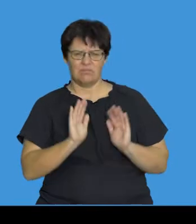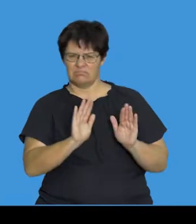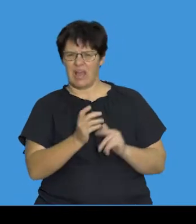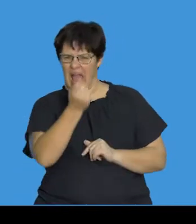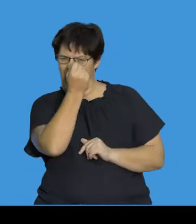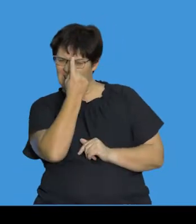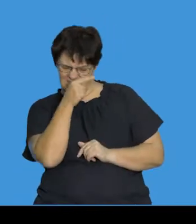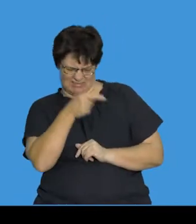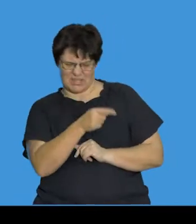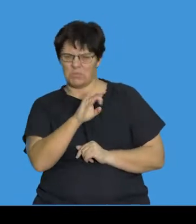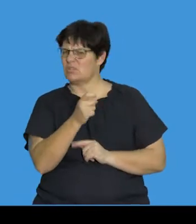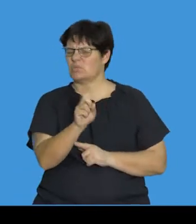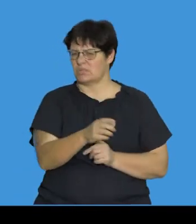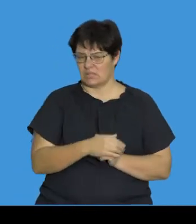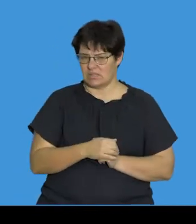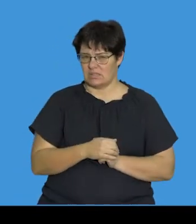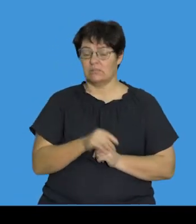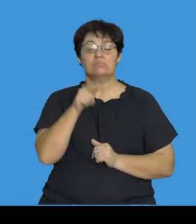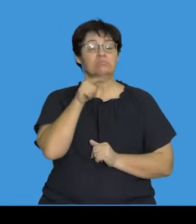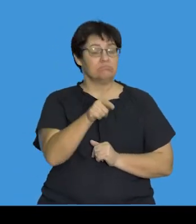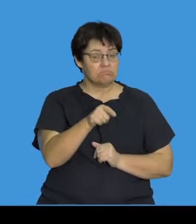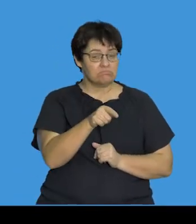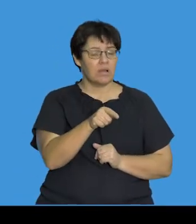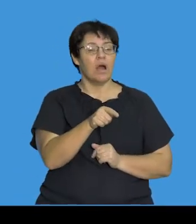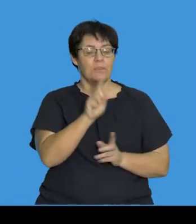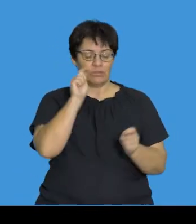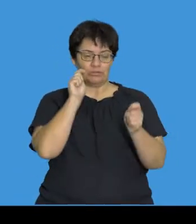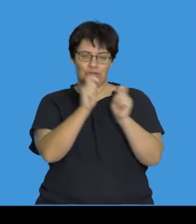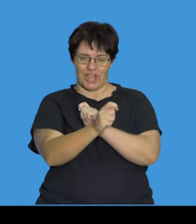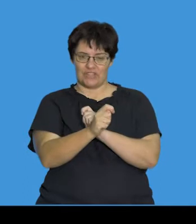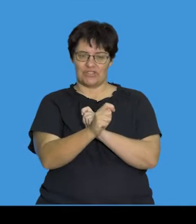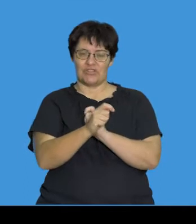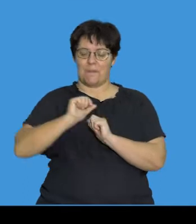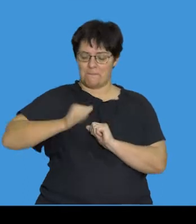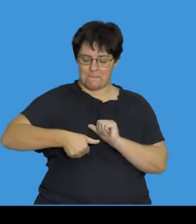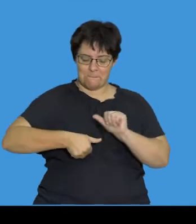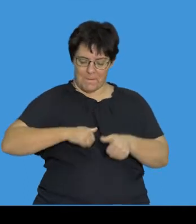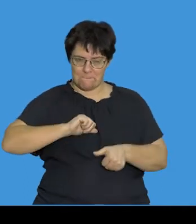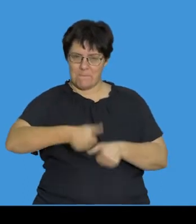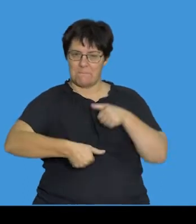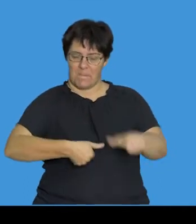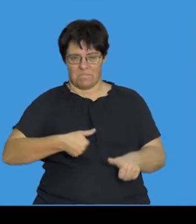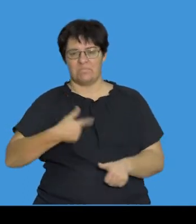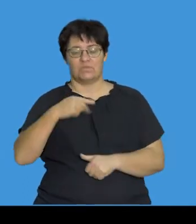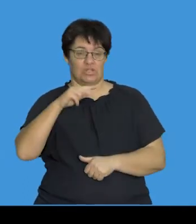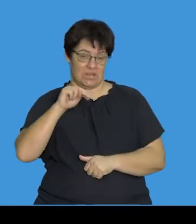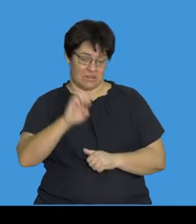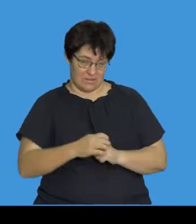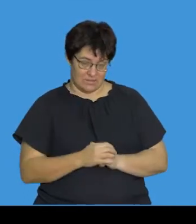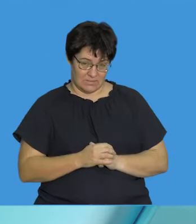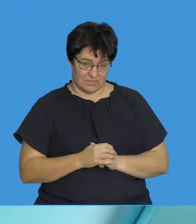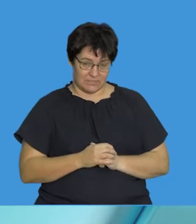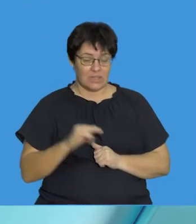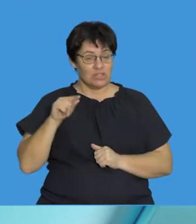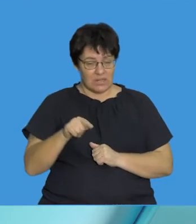of what mutations are. So, as I mentioned, mutations are a change in the sequence of a gene. And so, we think of what a gene